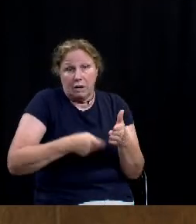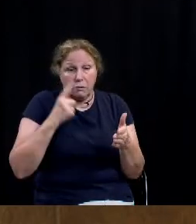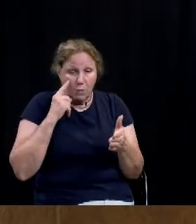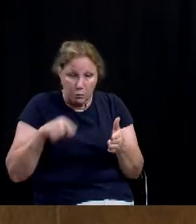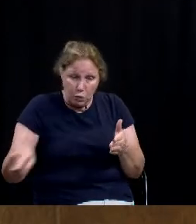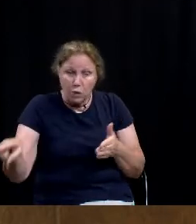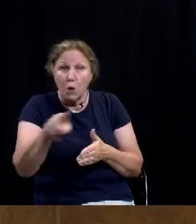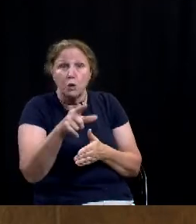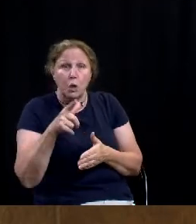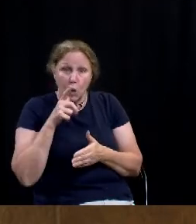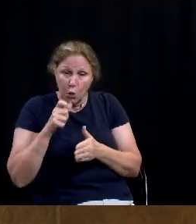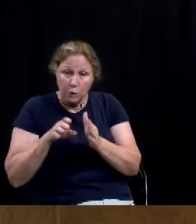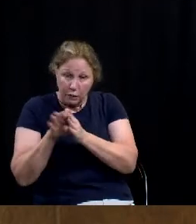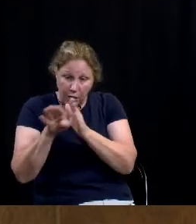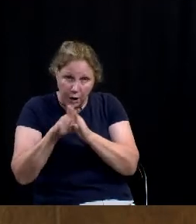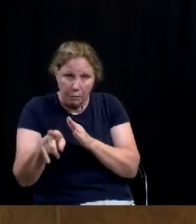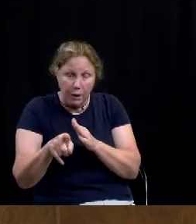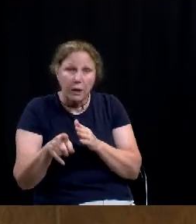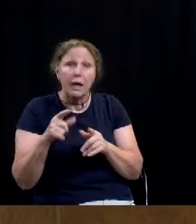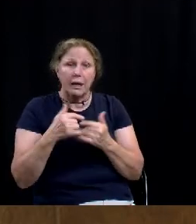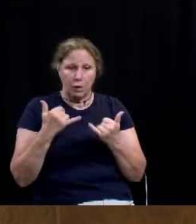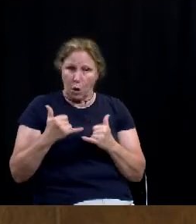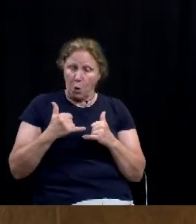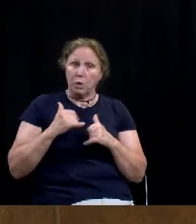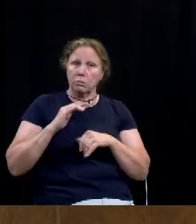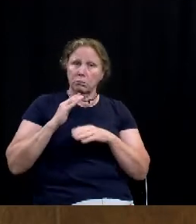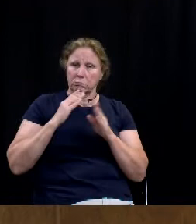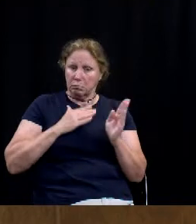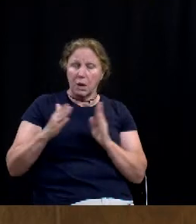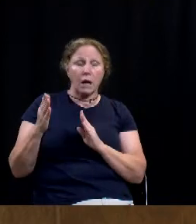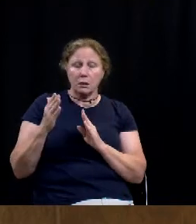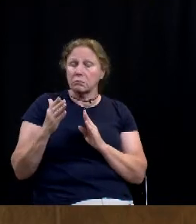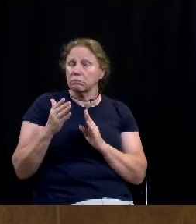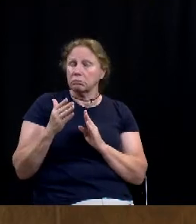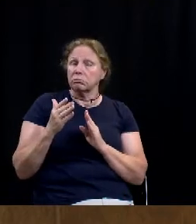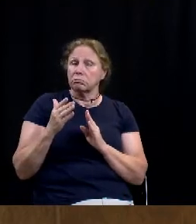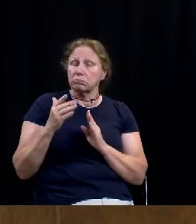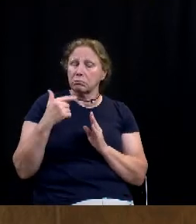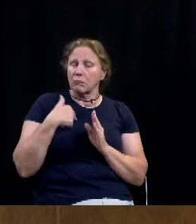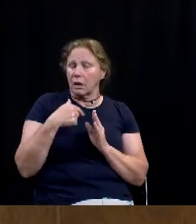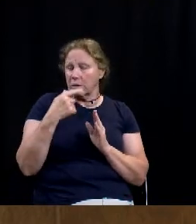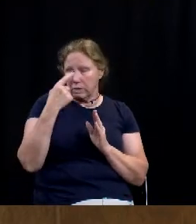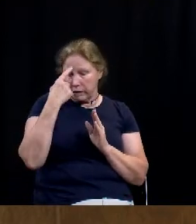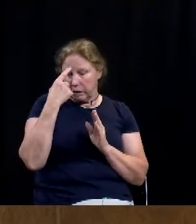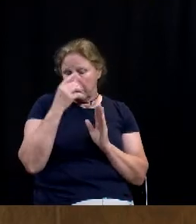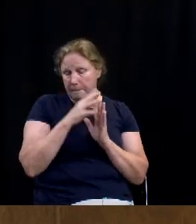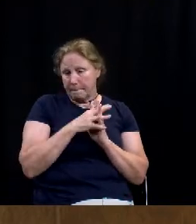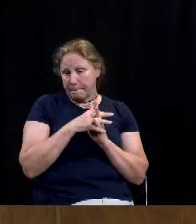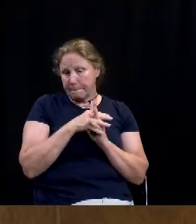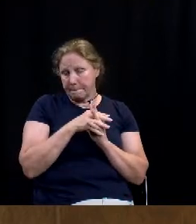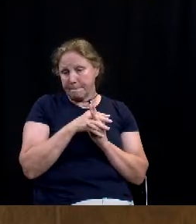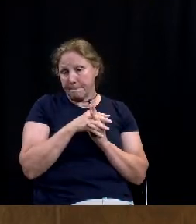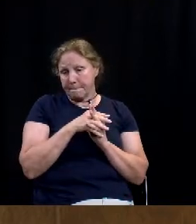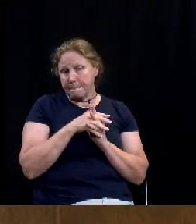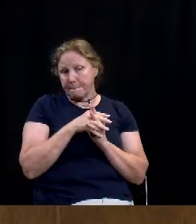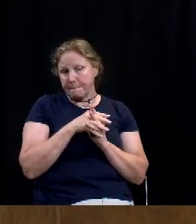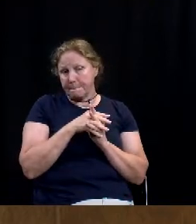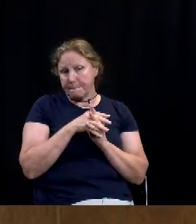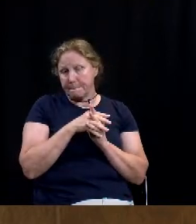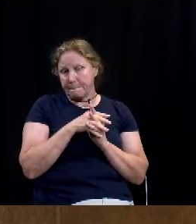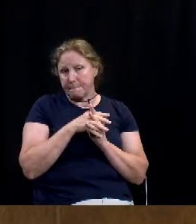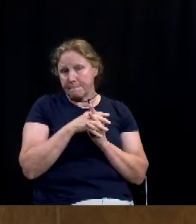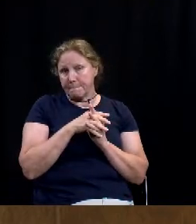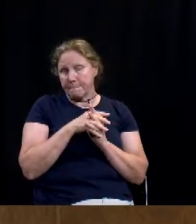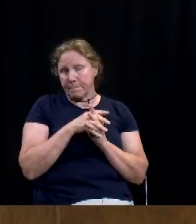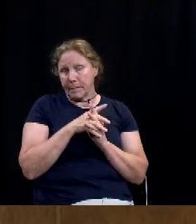and even in the way that we have it laid out currently, I think it's really important to look at it